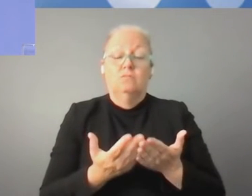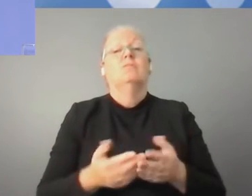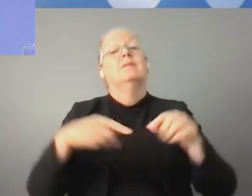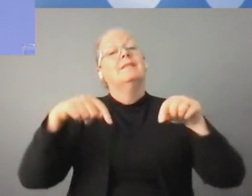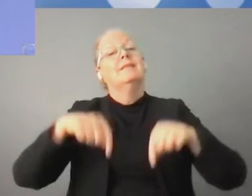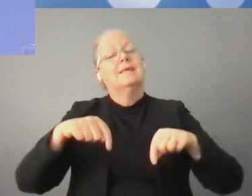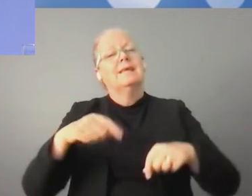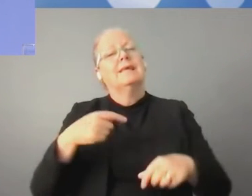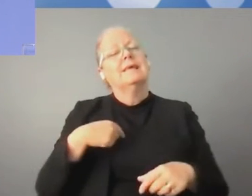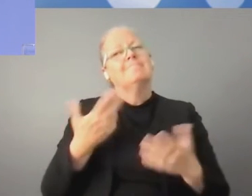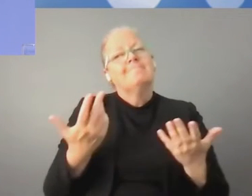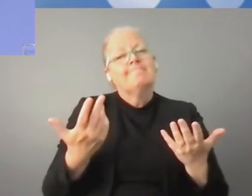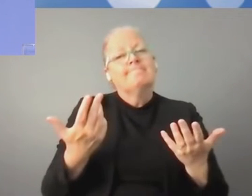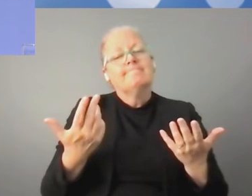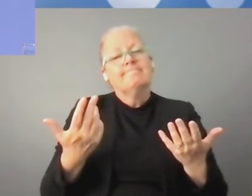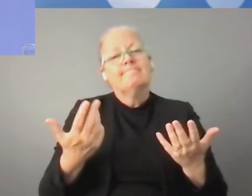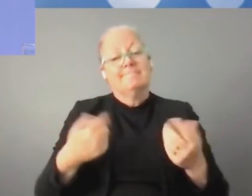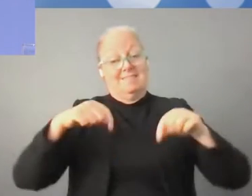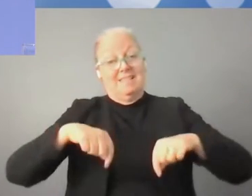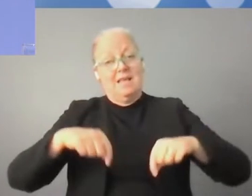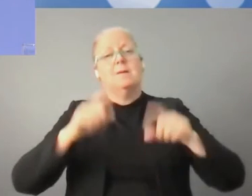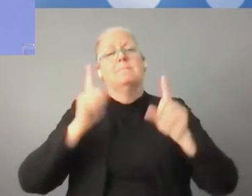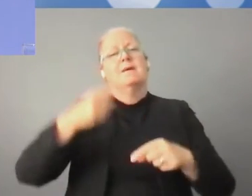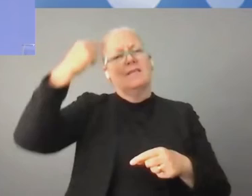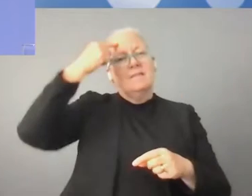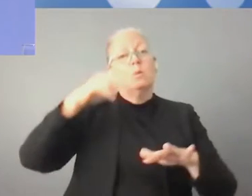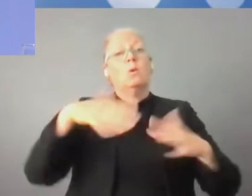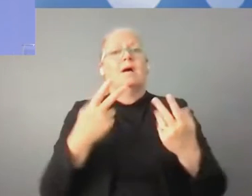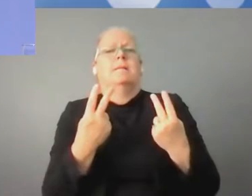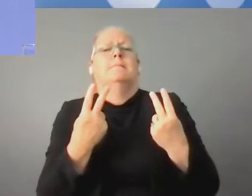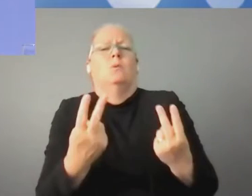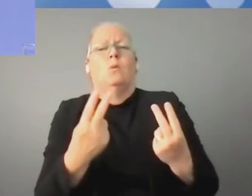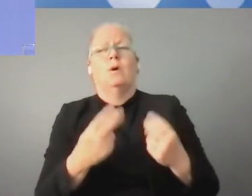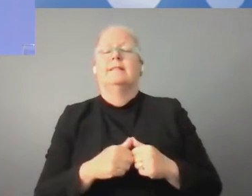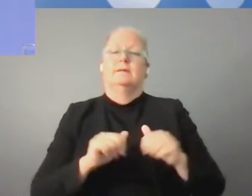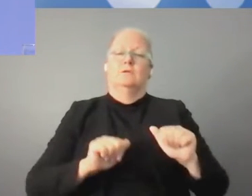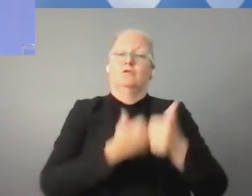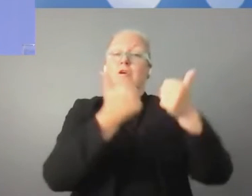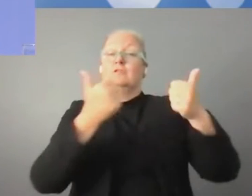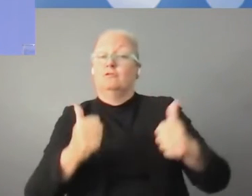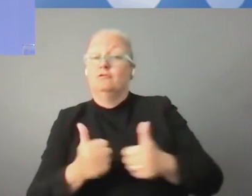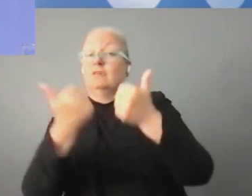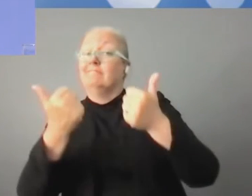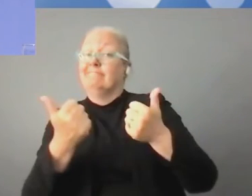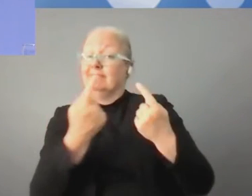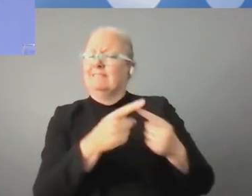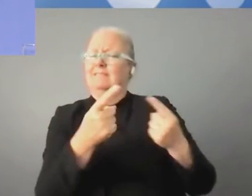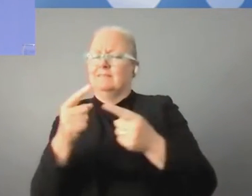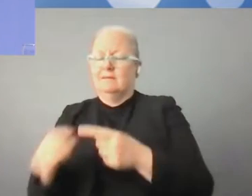to face important challenges. The first challenge is